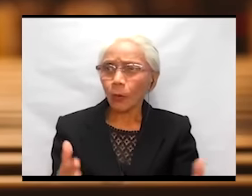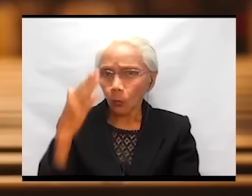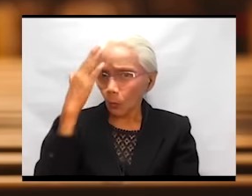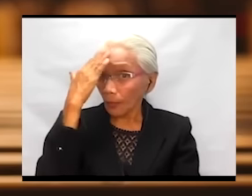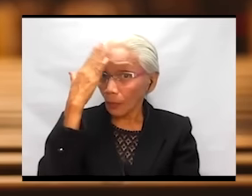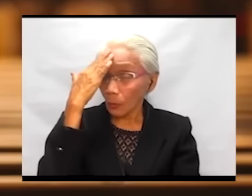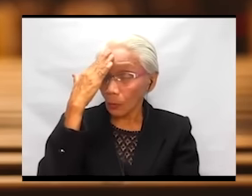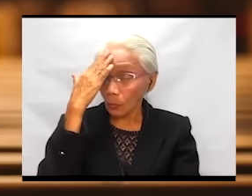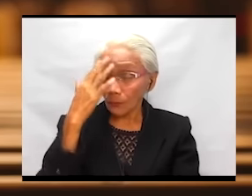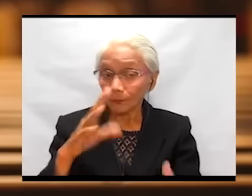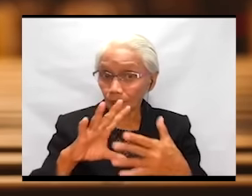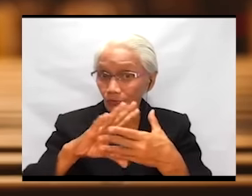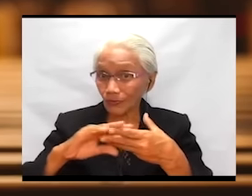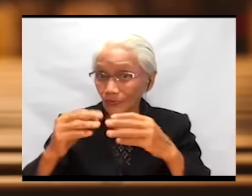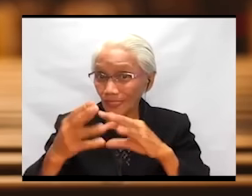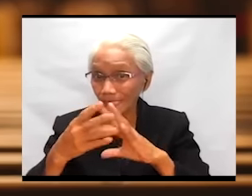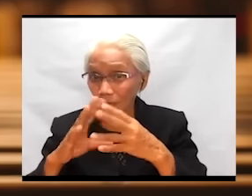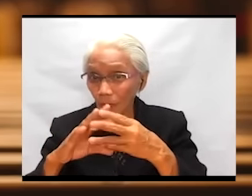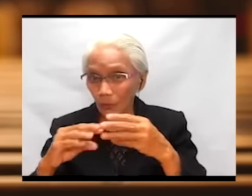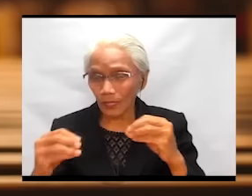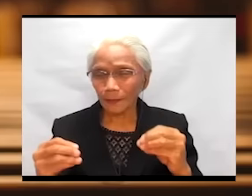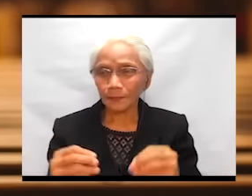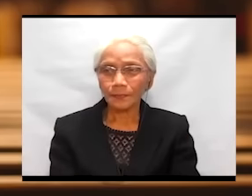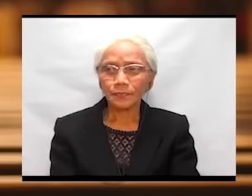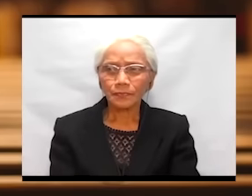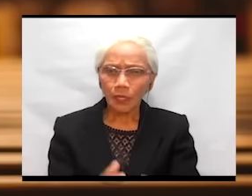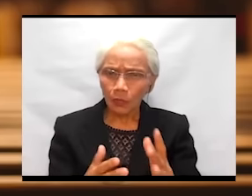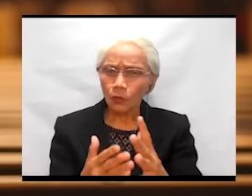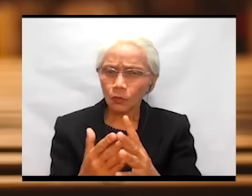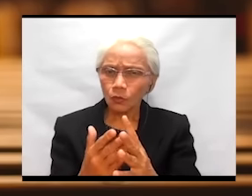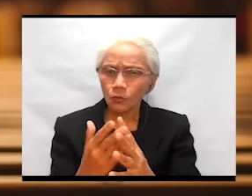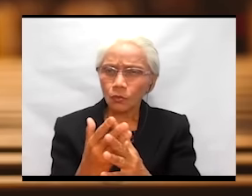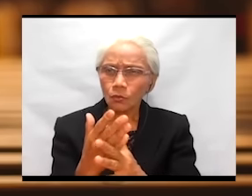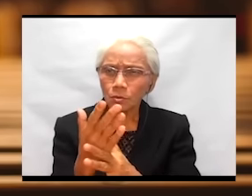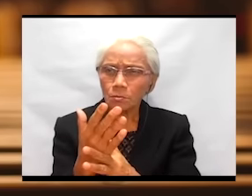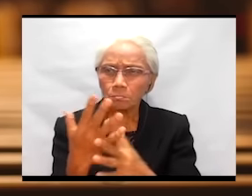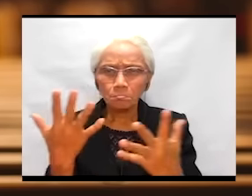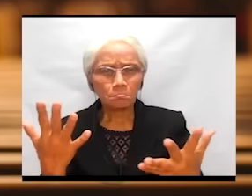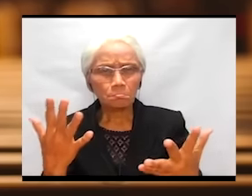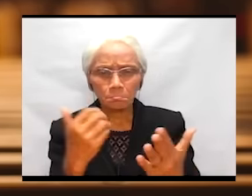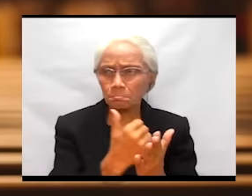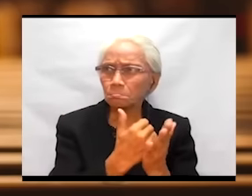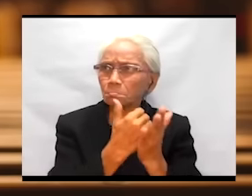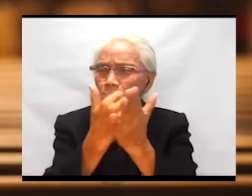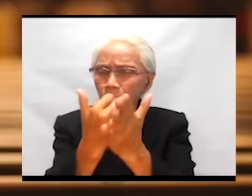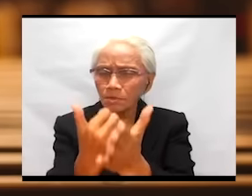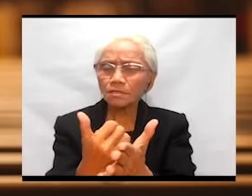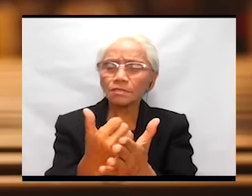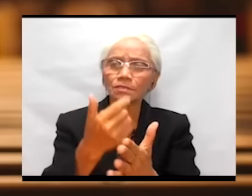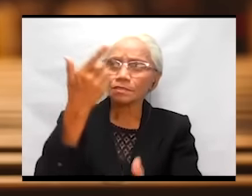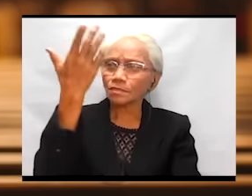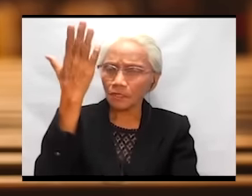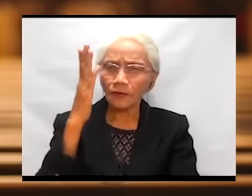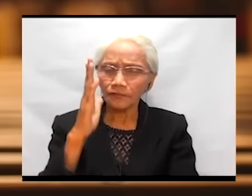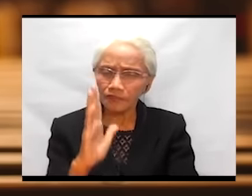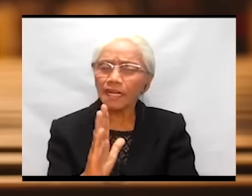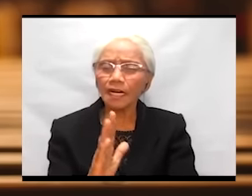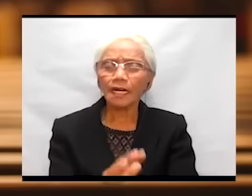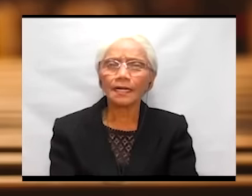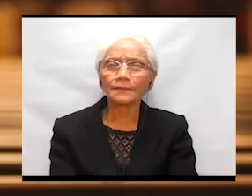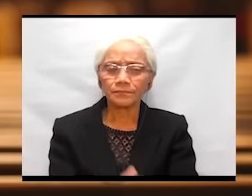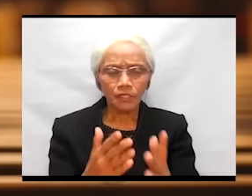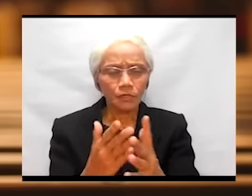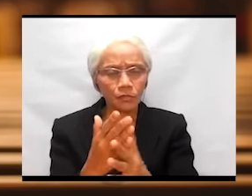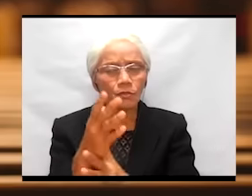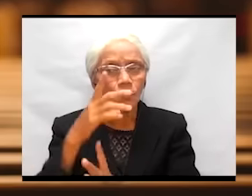Through the interventions of God, through Moses and Aaron, the